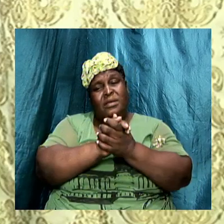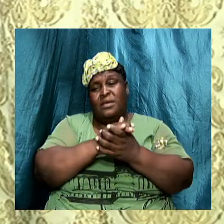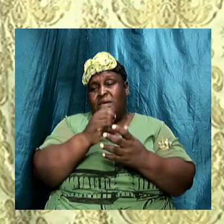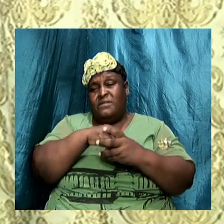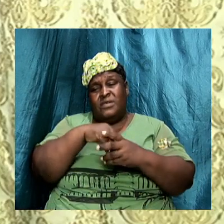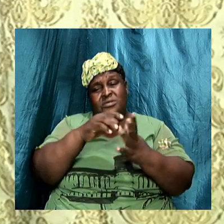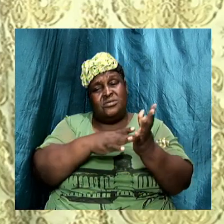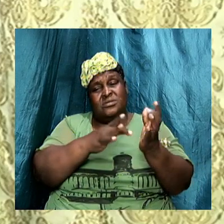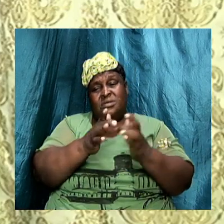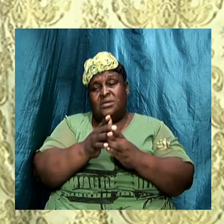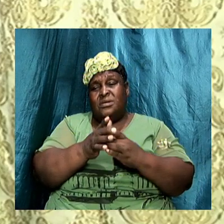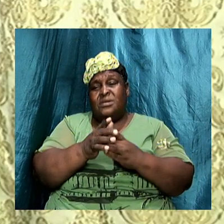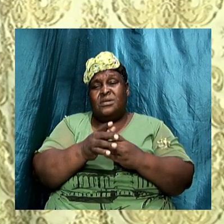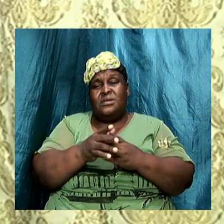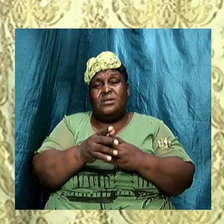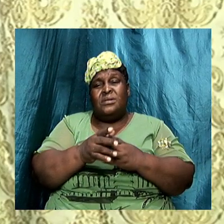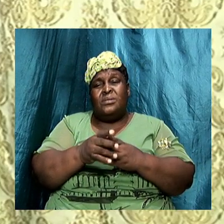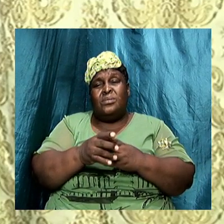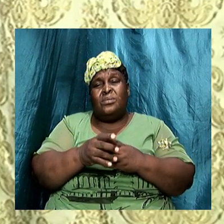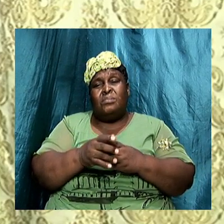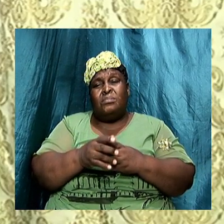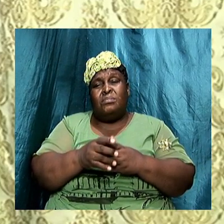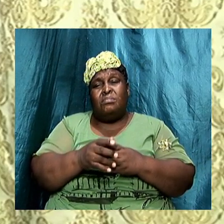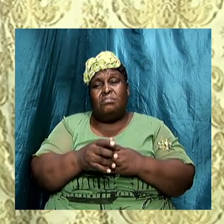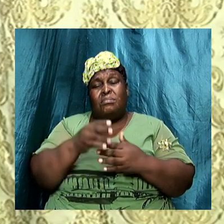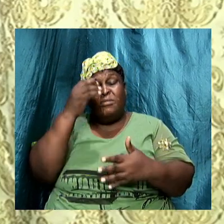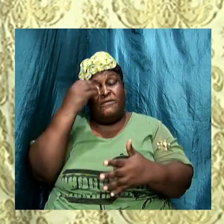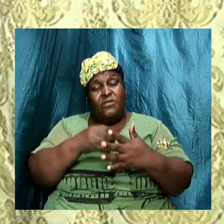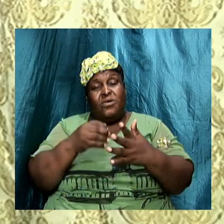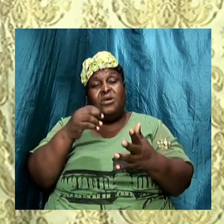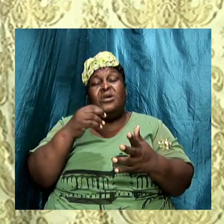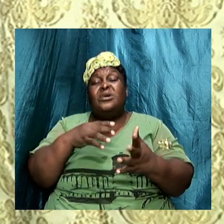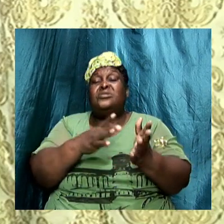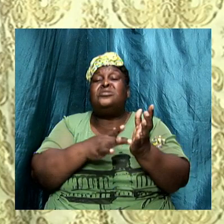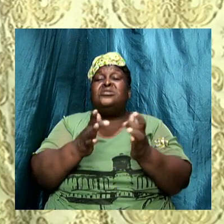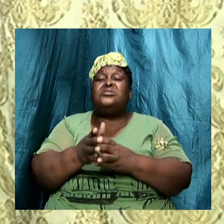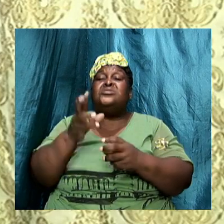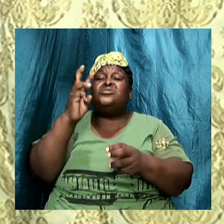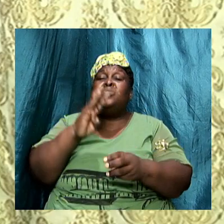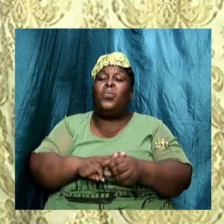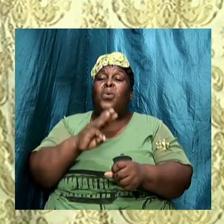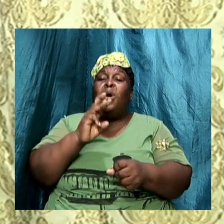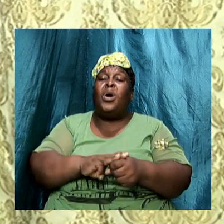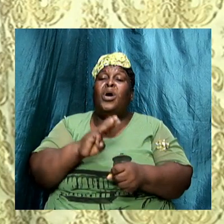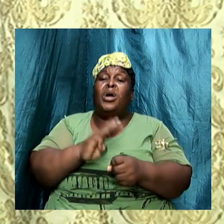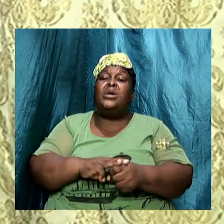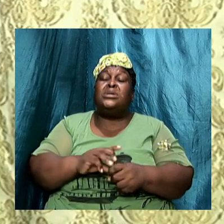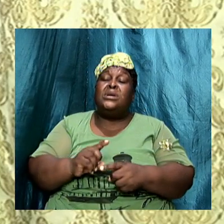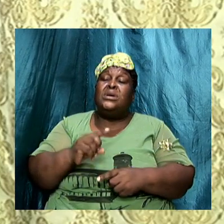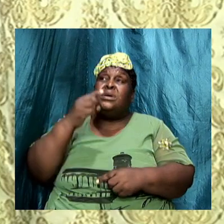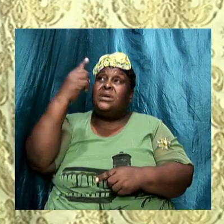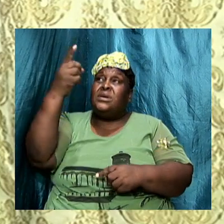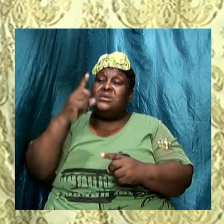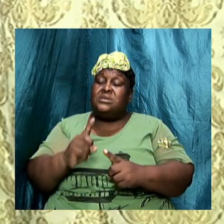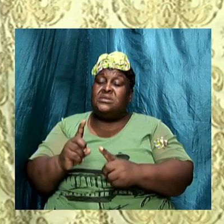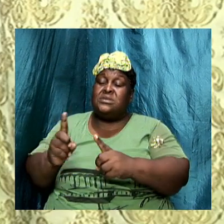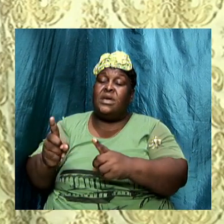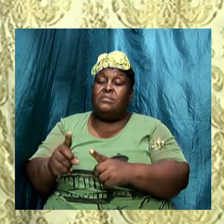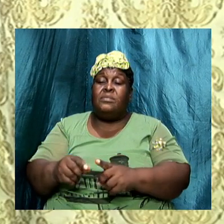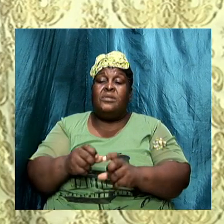shortly before Jesus one is disciple of the Pharisees and the Sadducees